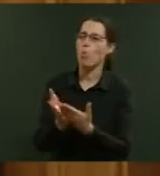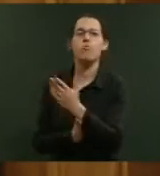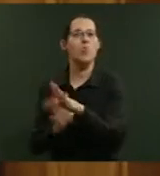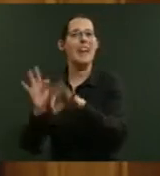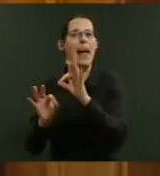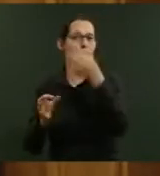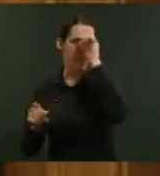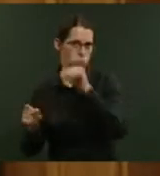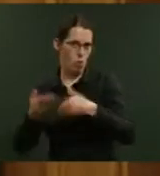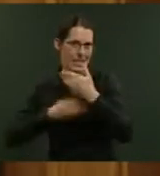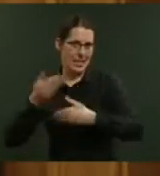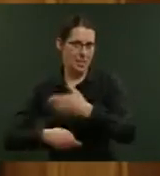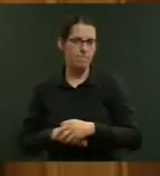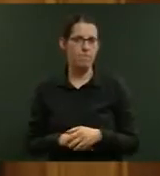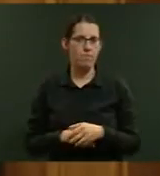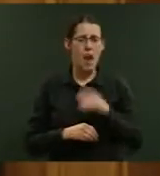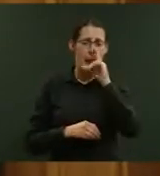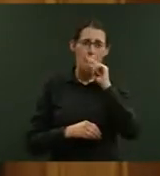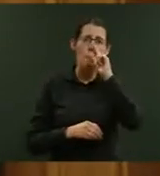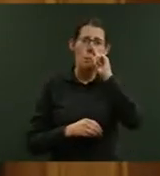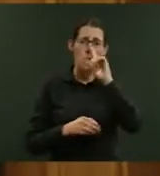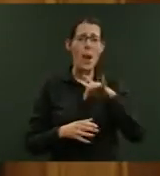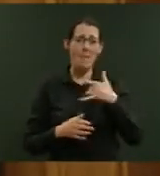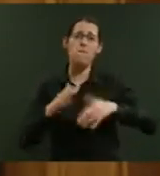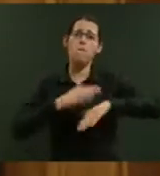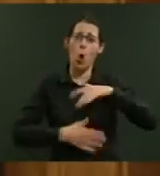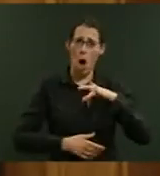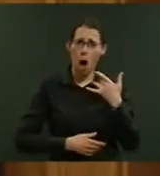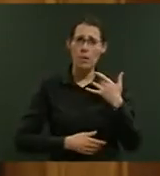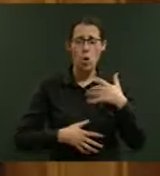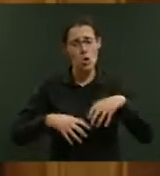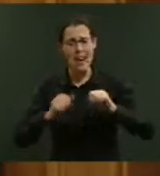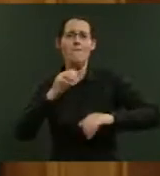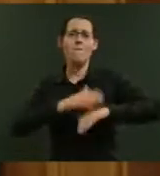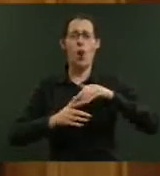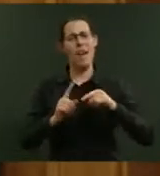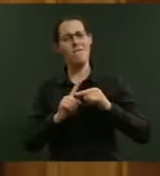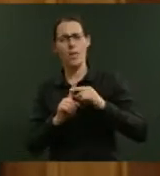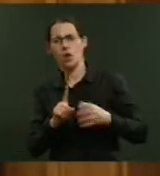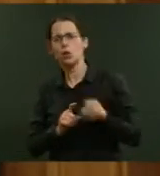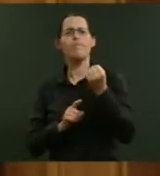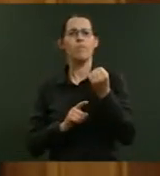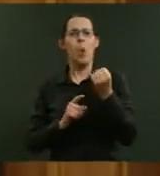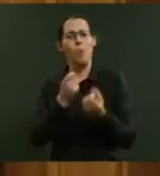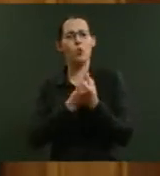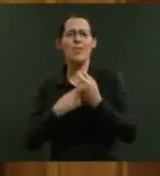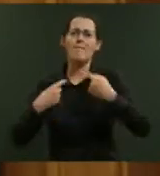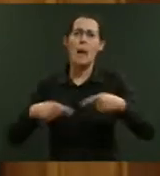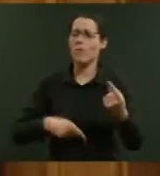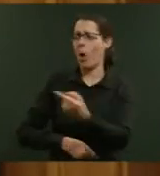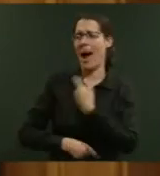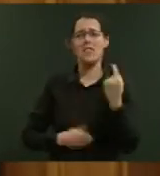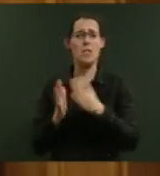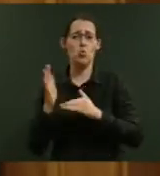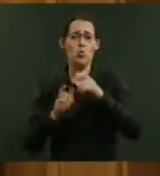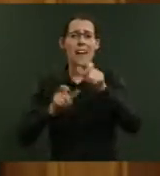Enabling people to live full lives and take full advantage of the opportunities that are available to us as New